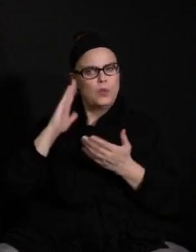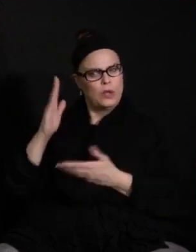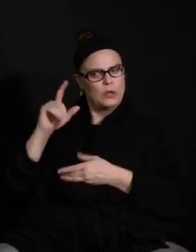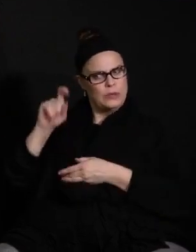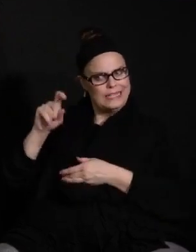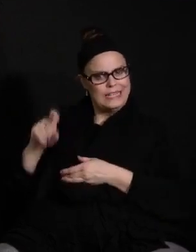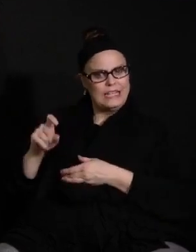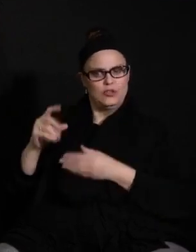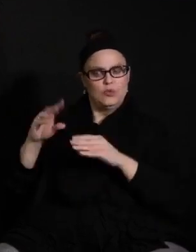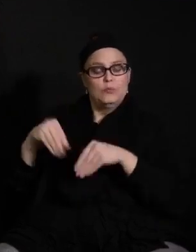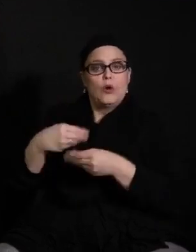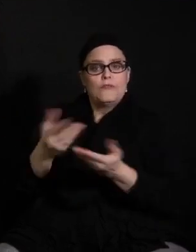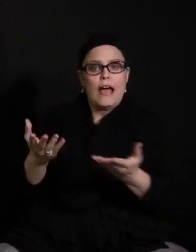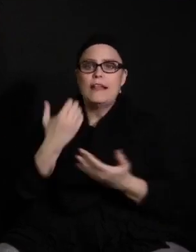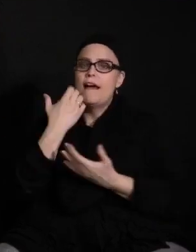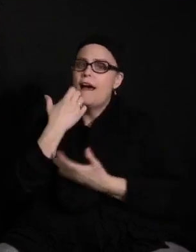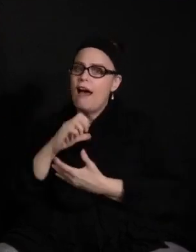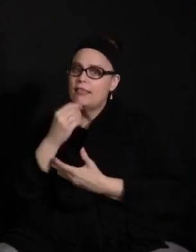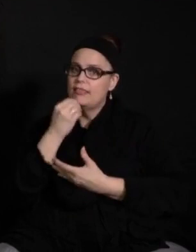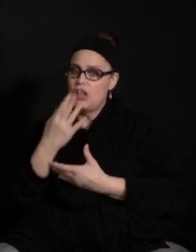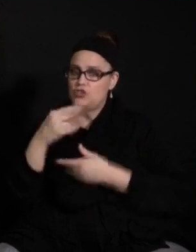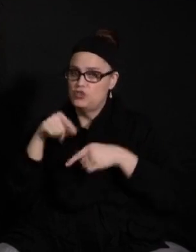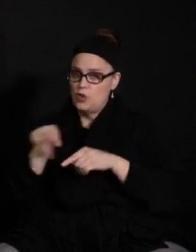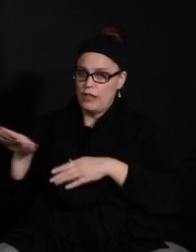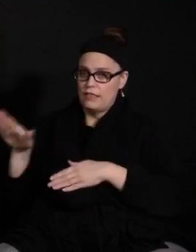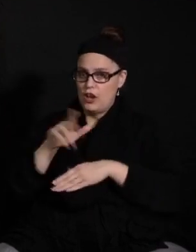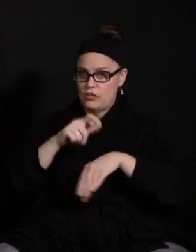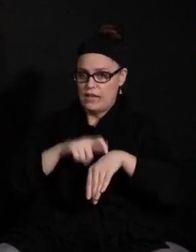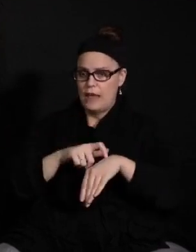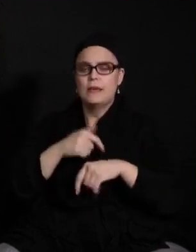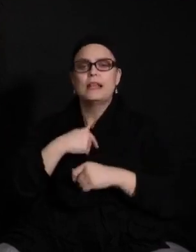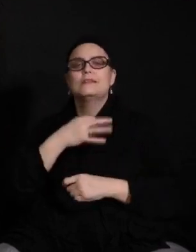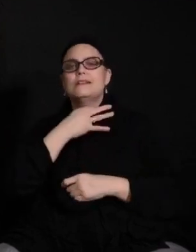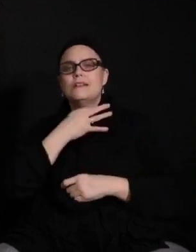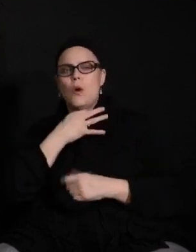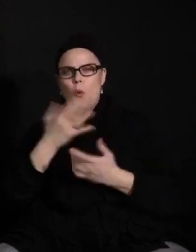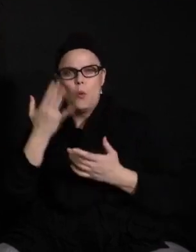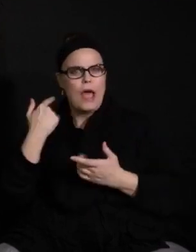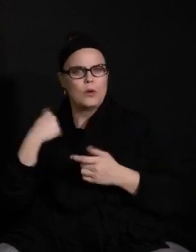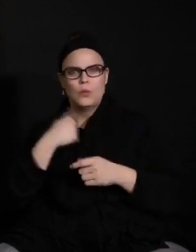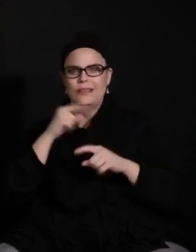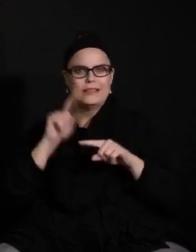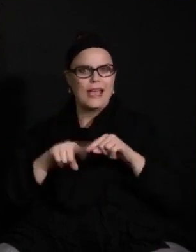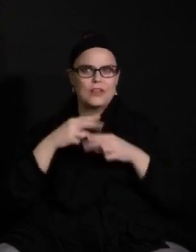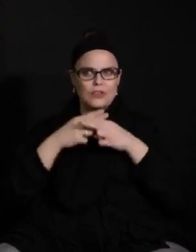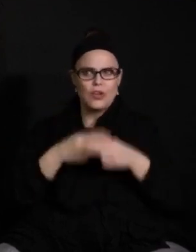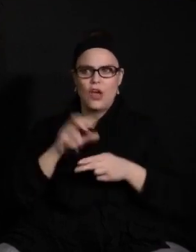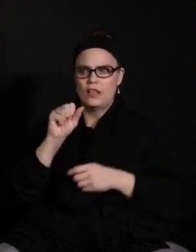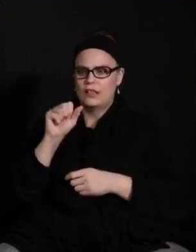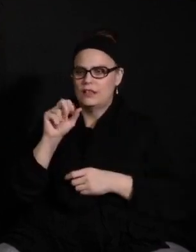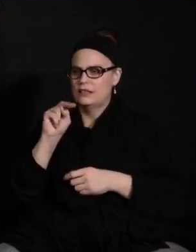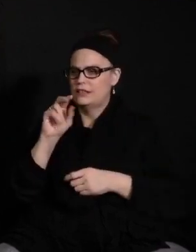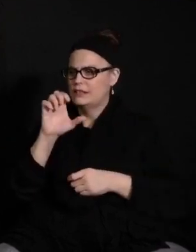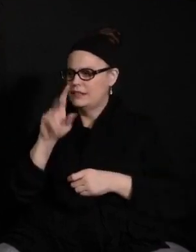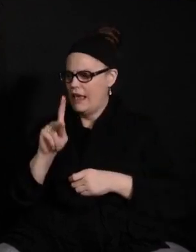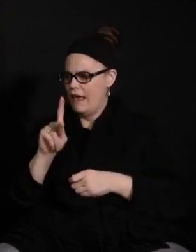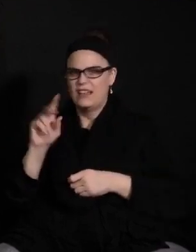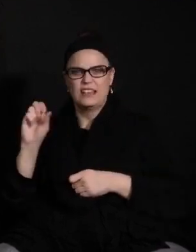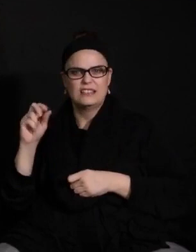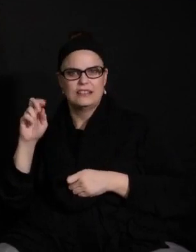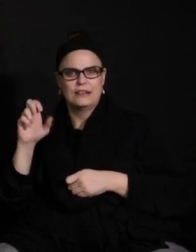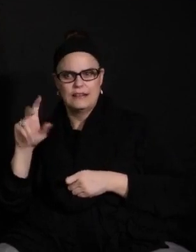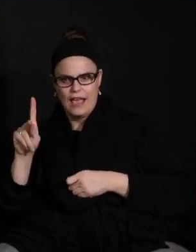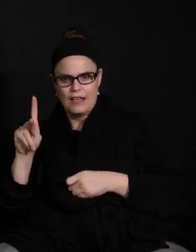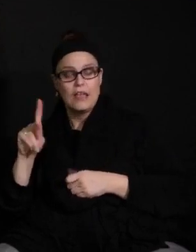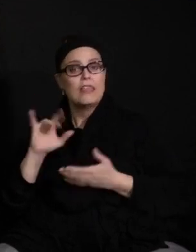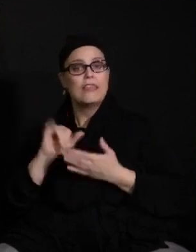students in the building during their time here. And I'm also wondering why we can't call a snack a snack. Currently, my middle school has decided on the cold lunch